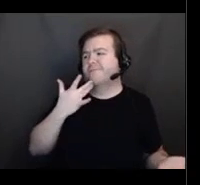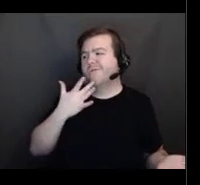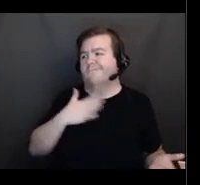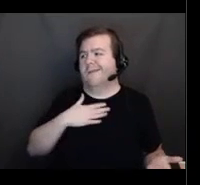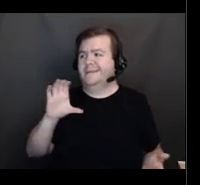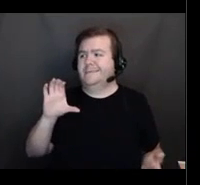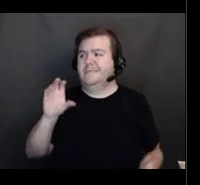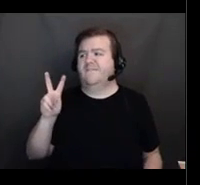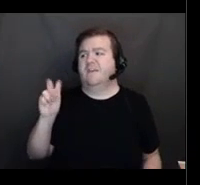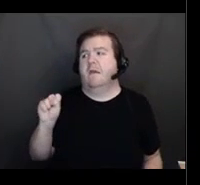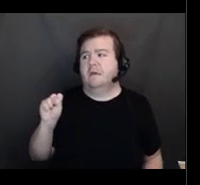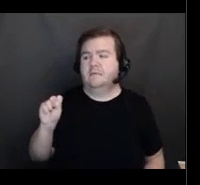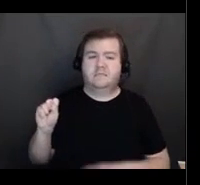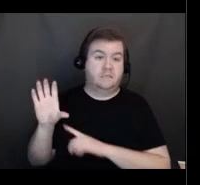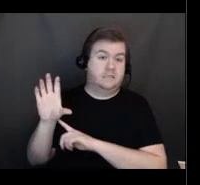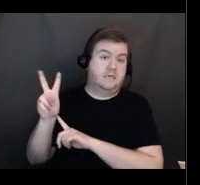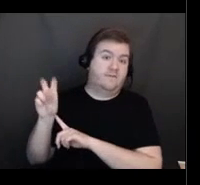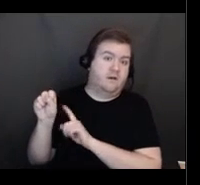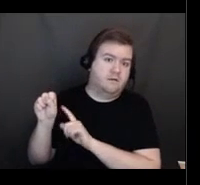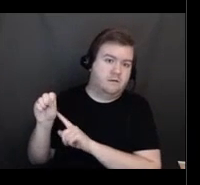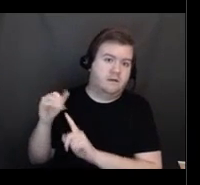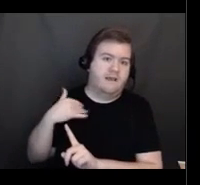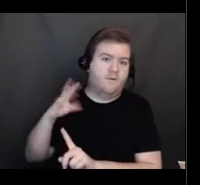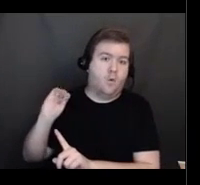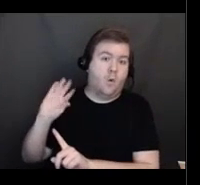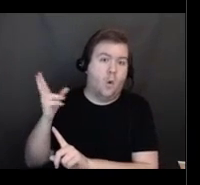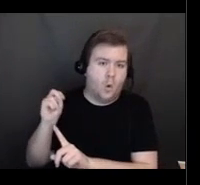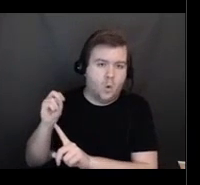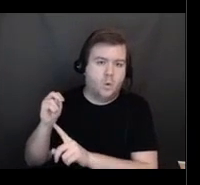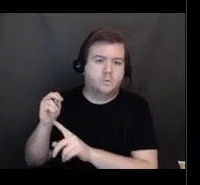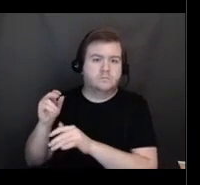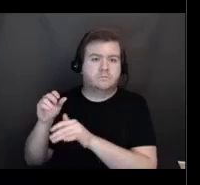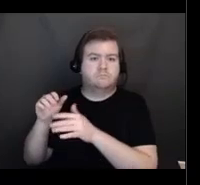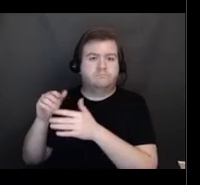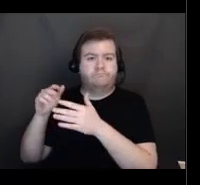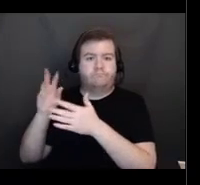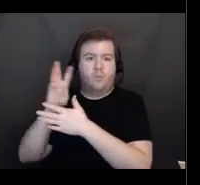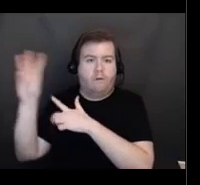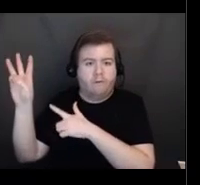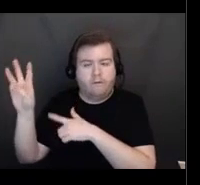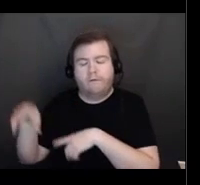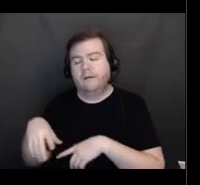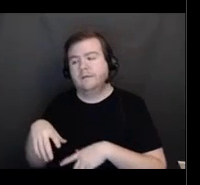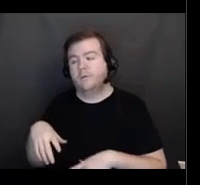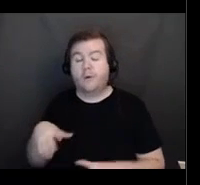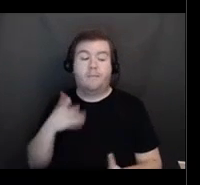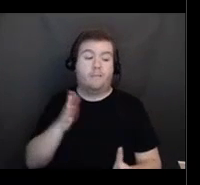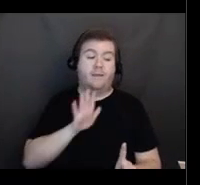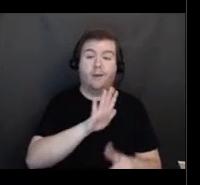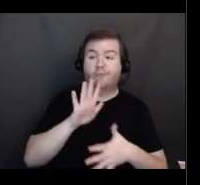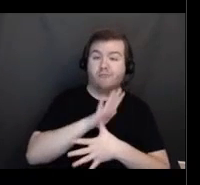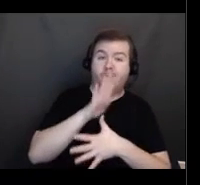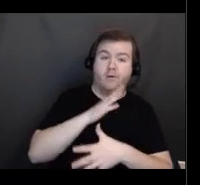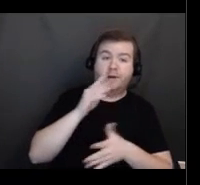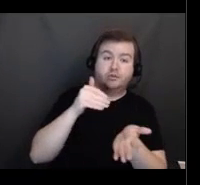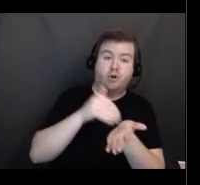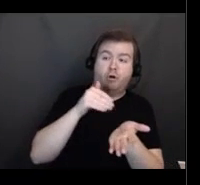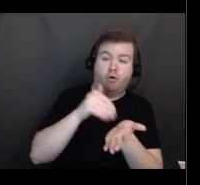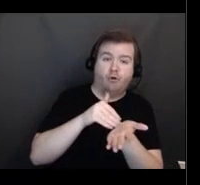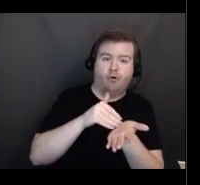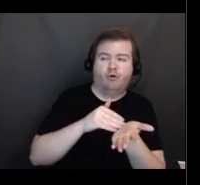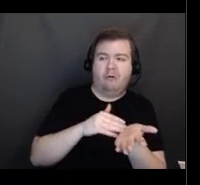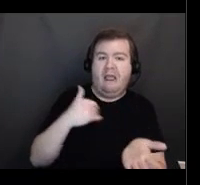got their own platform and their primary care may be using the VAMS system as their platform. Or